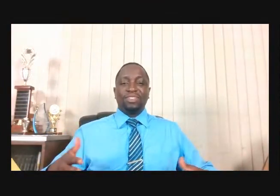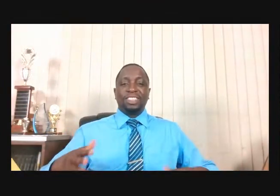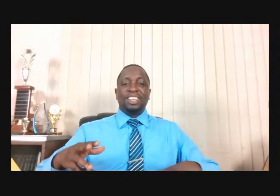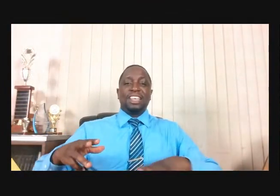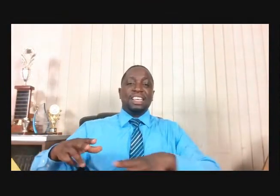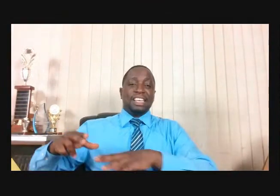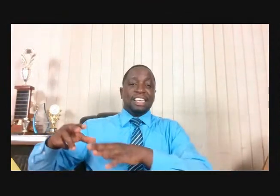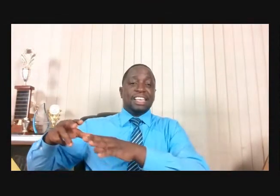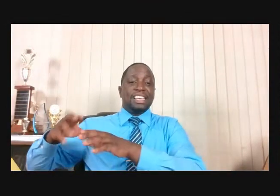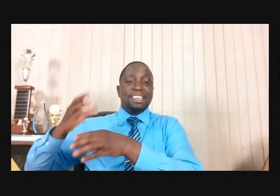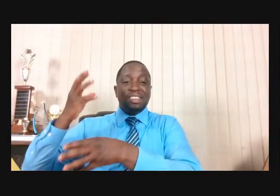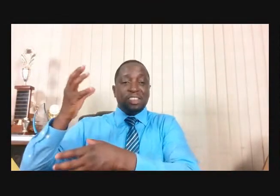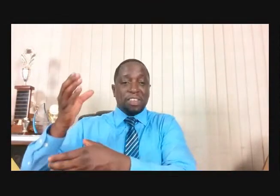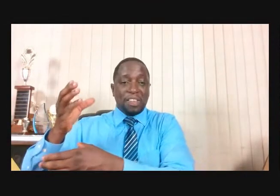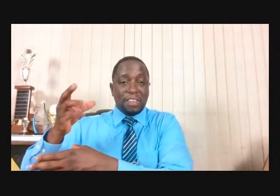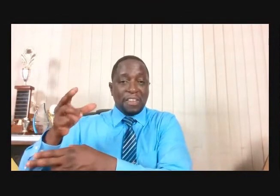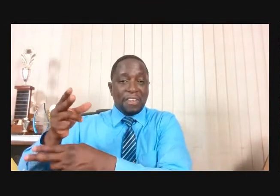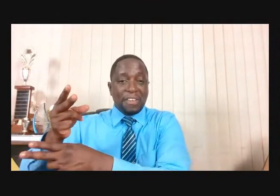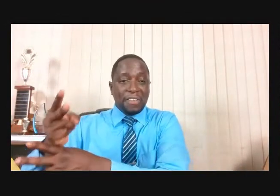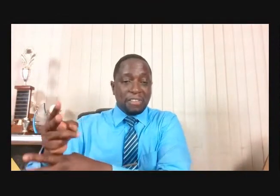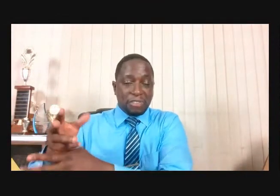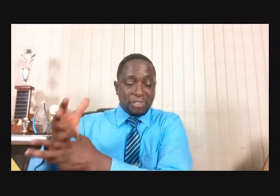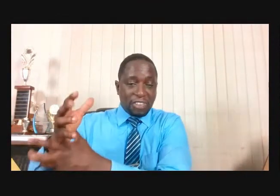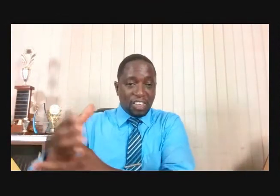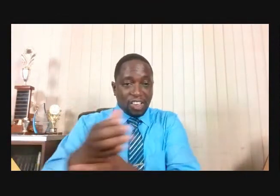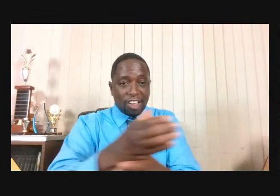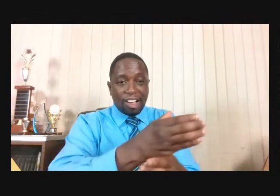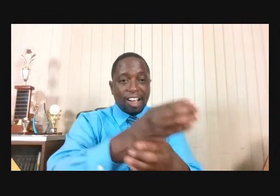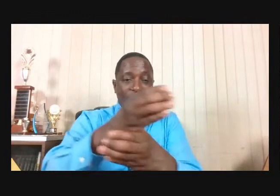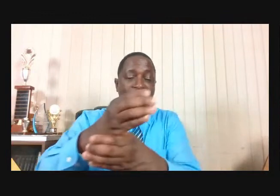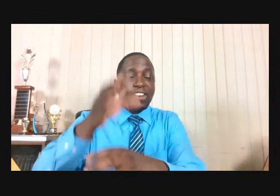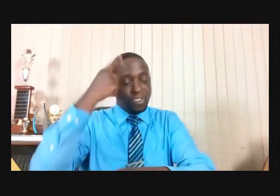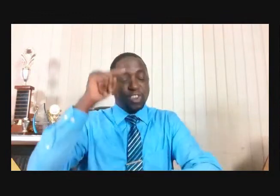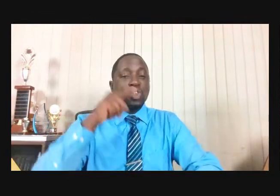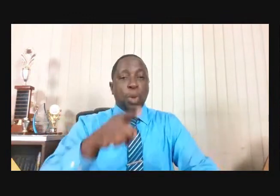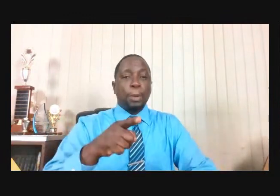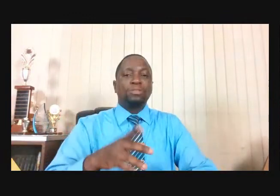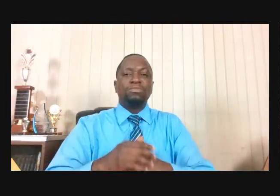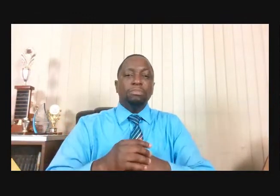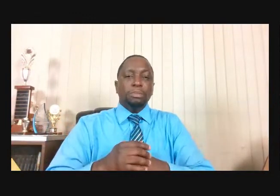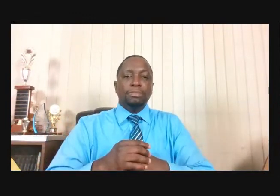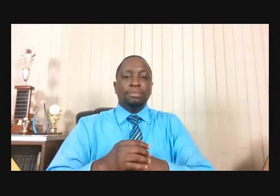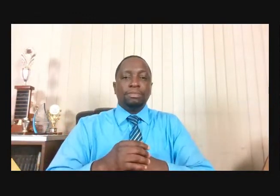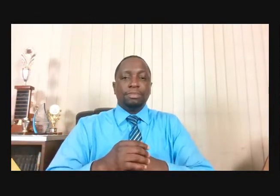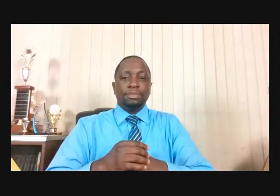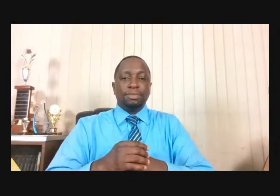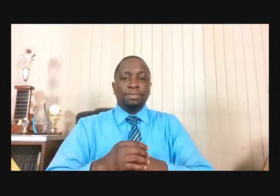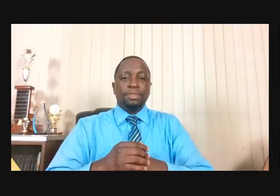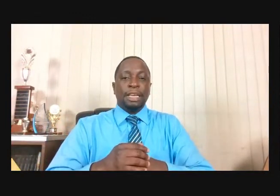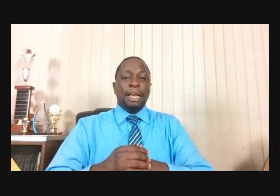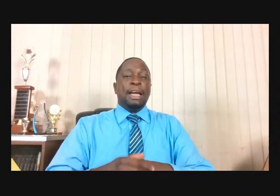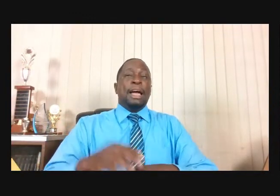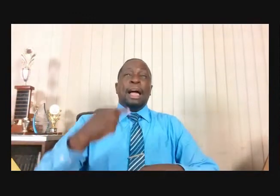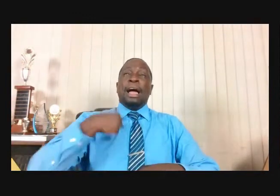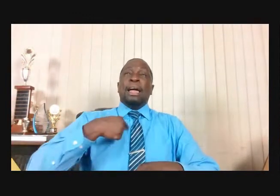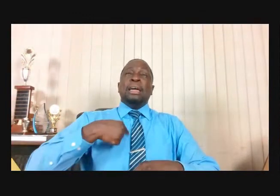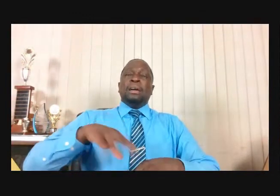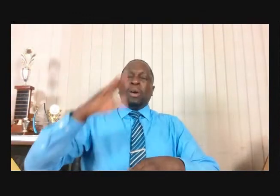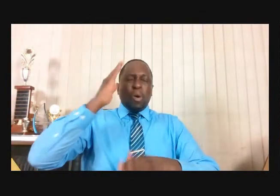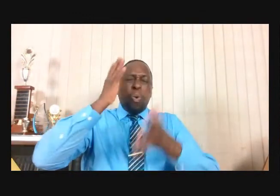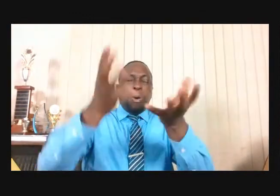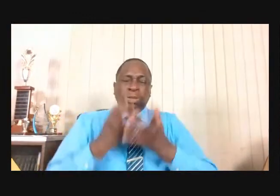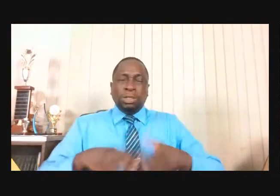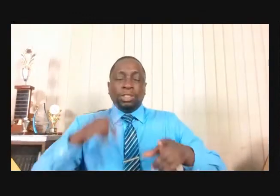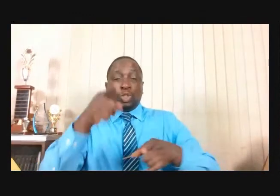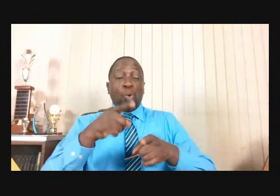not taste death on earth. You wanted to die. I want you to